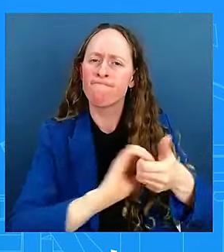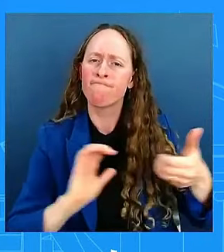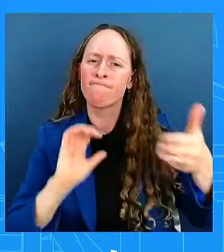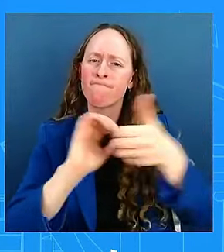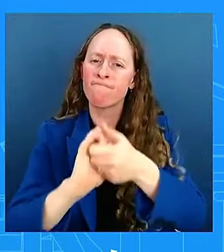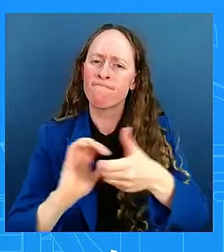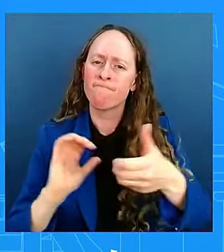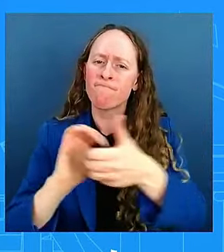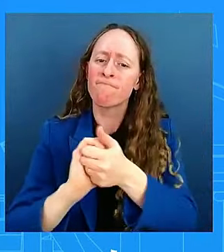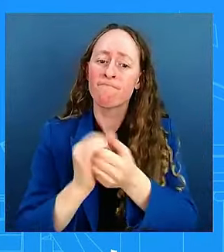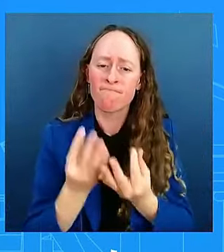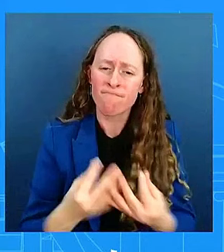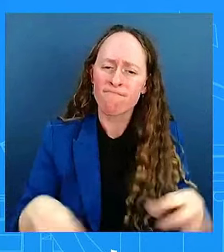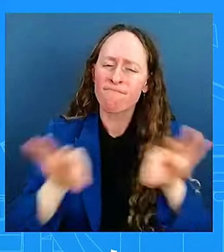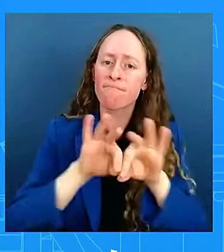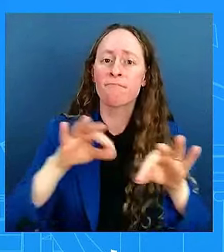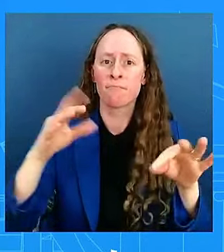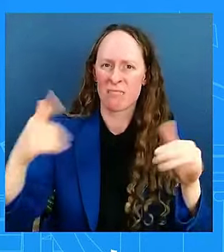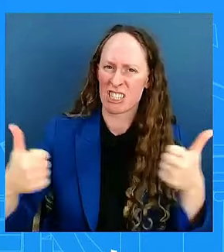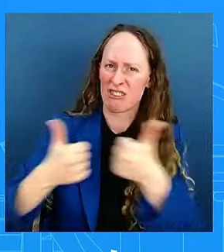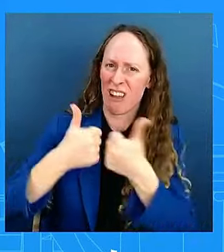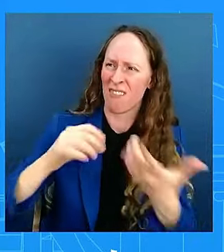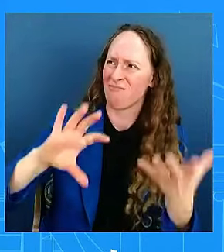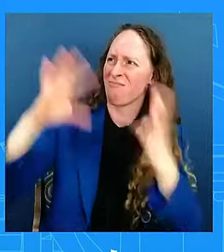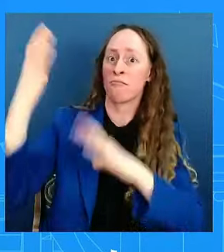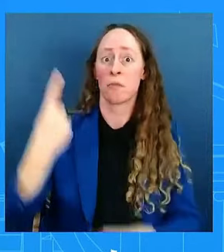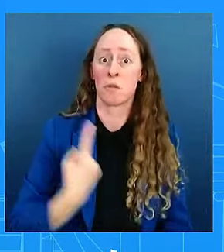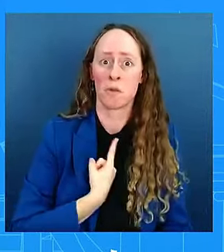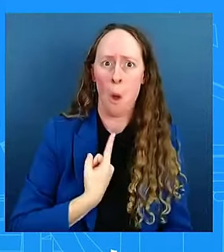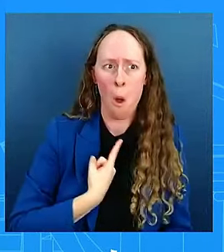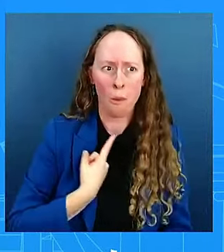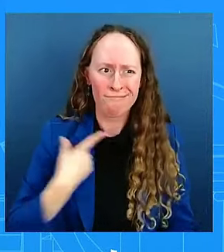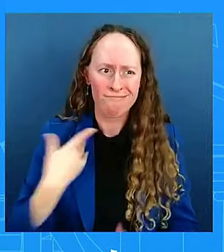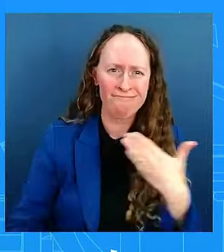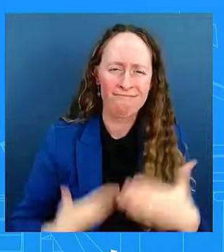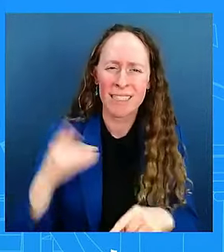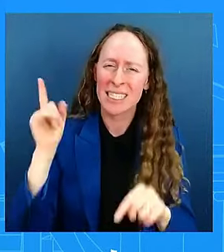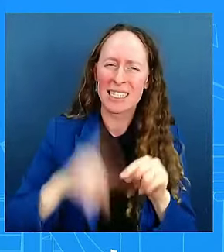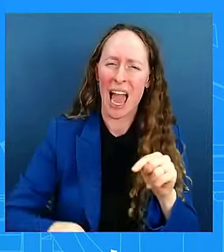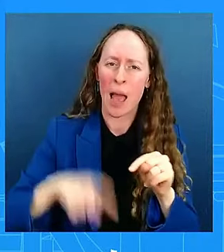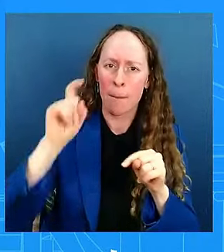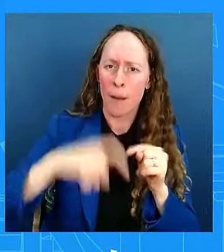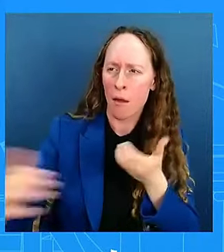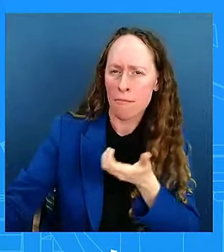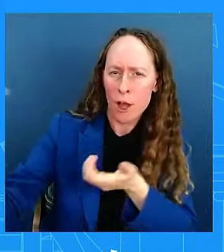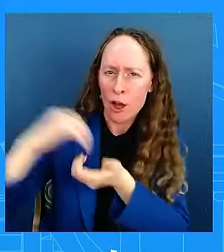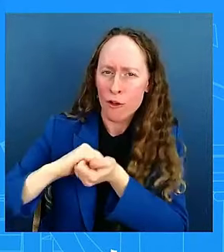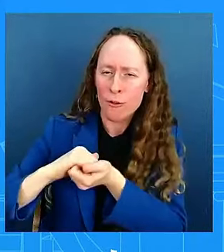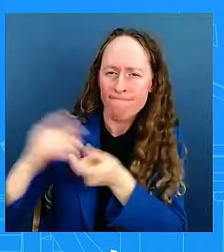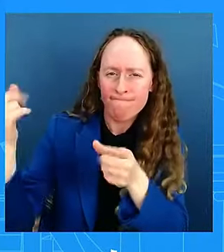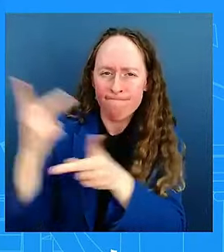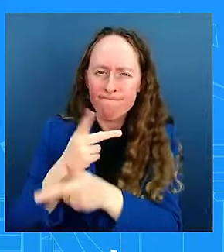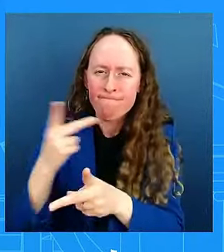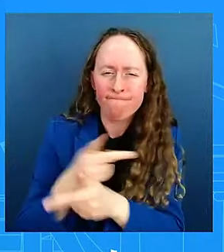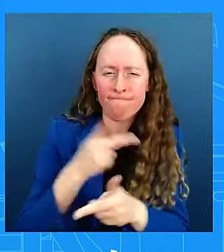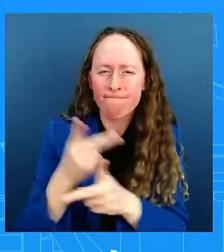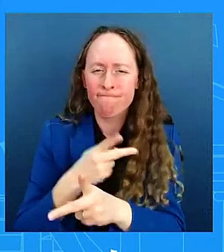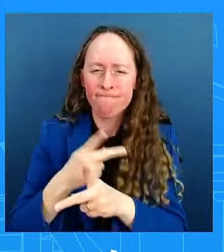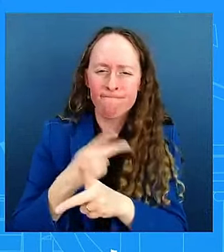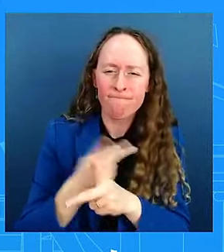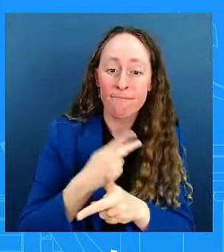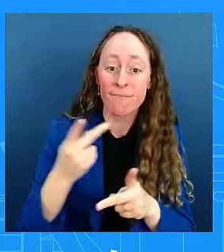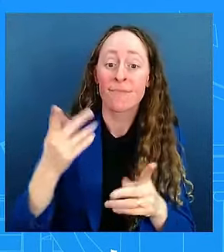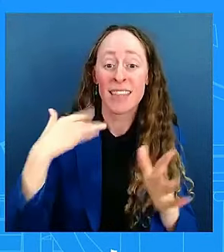perspectives and shared responses. Those are the details I am able to share with for now, but certainly we will have more